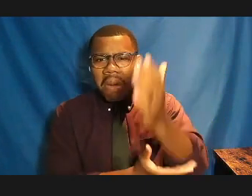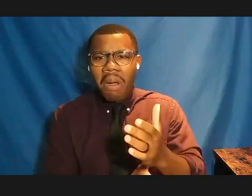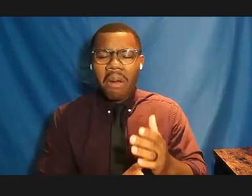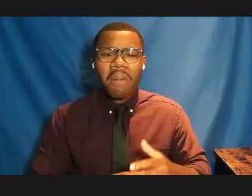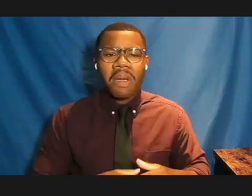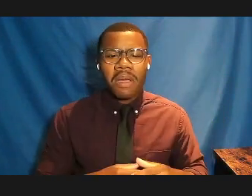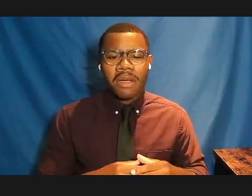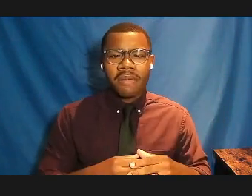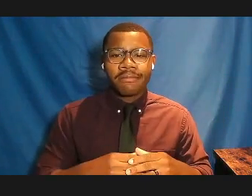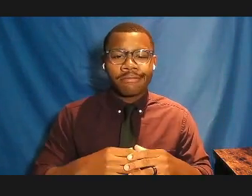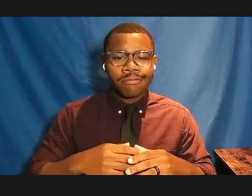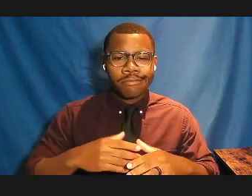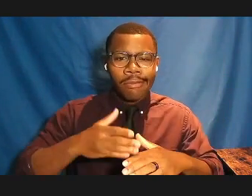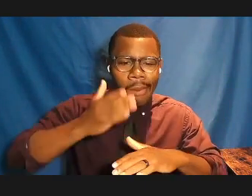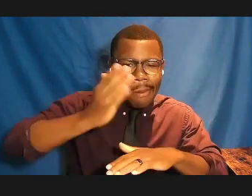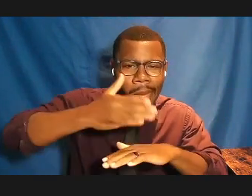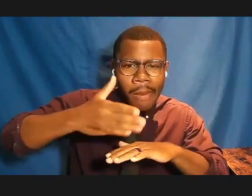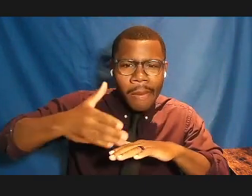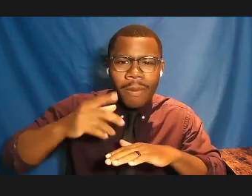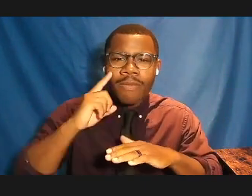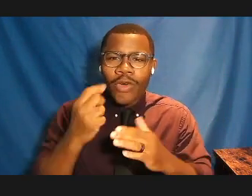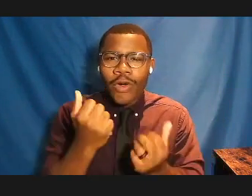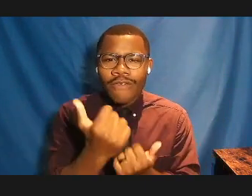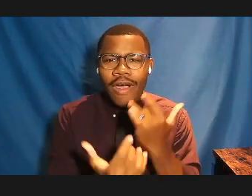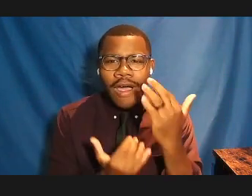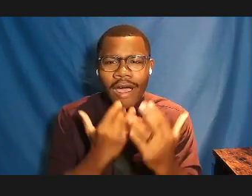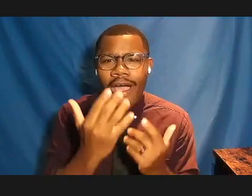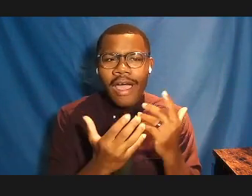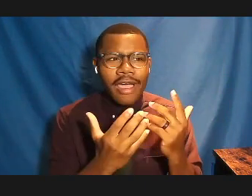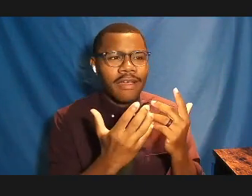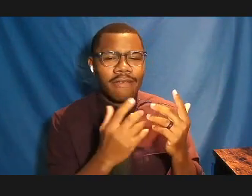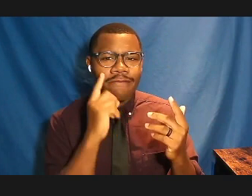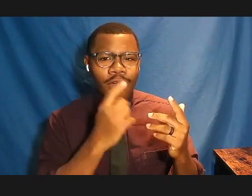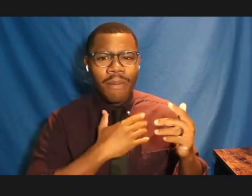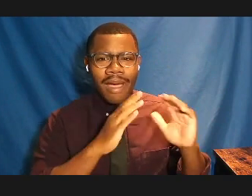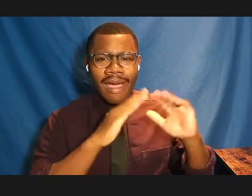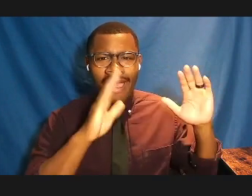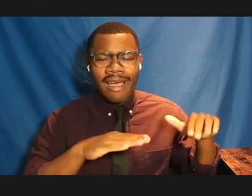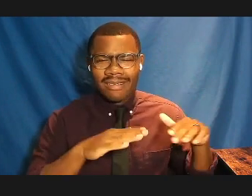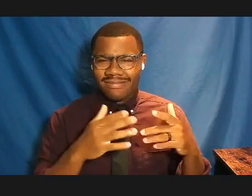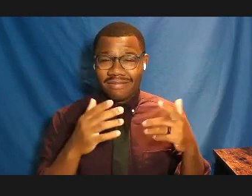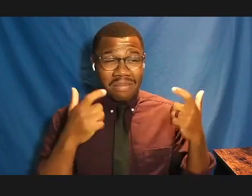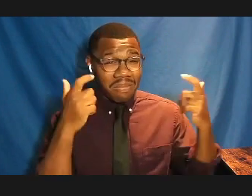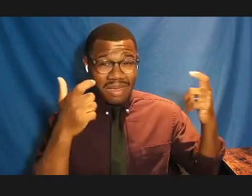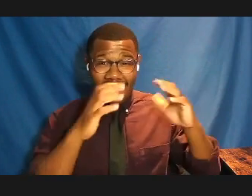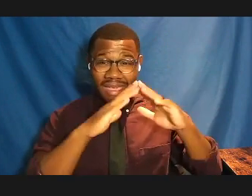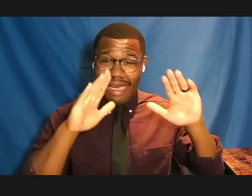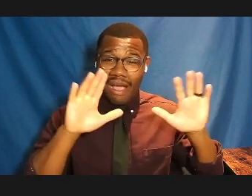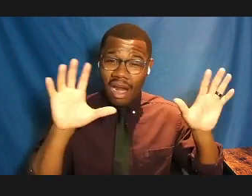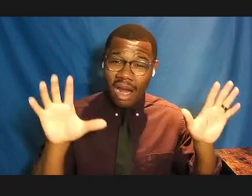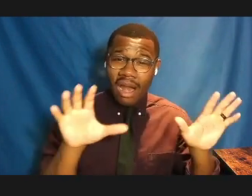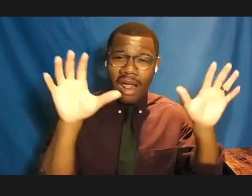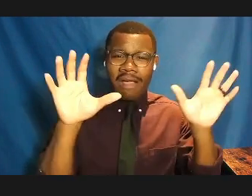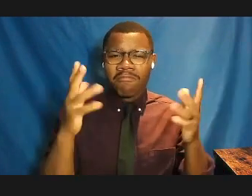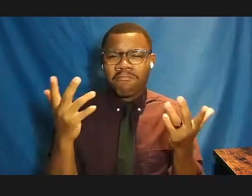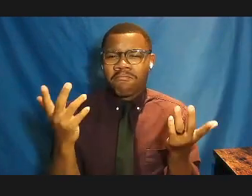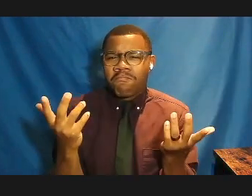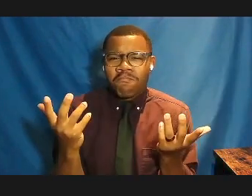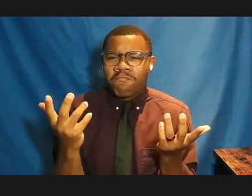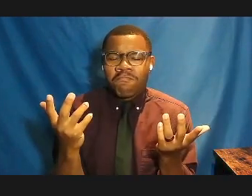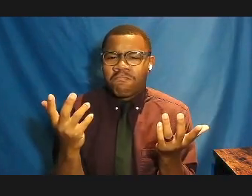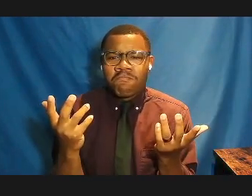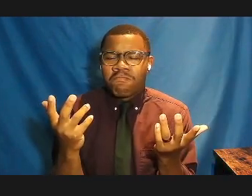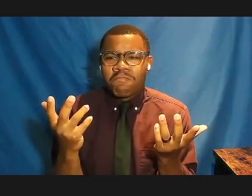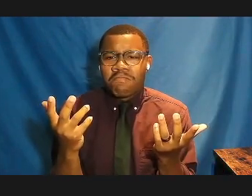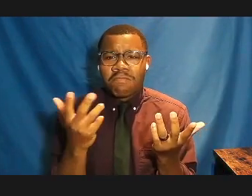community would say, okay, I'm going to have an intervention here, because this is crazy, and this is a terrible example, and it's not sustainable,